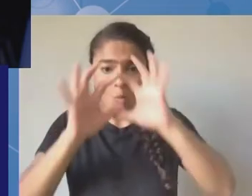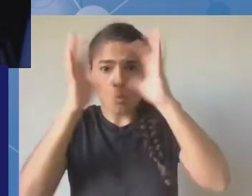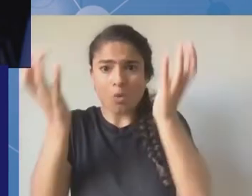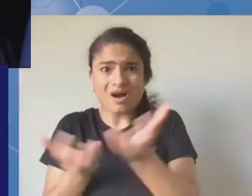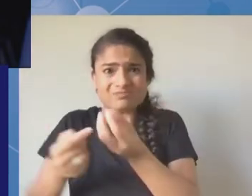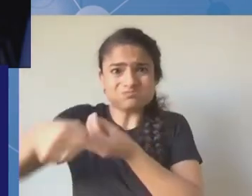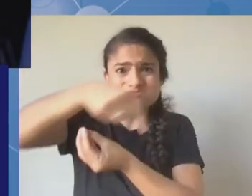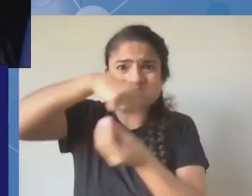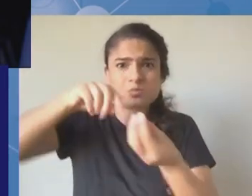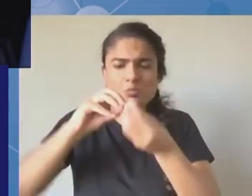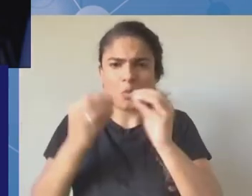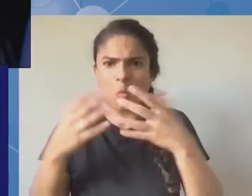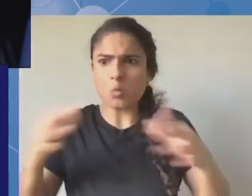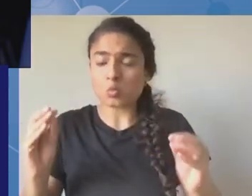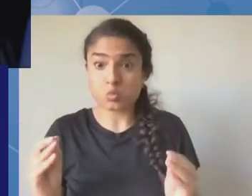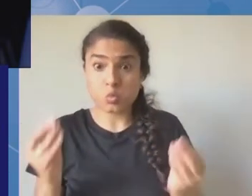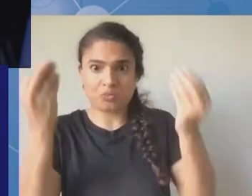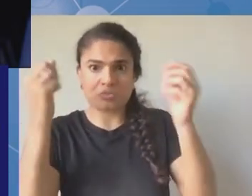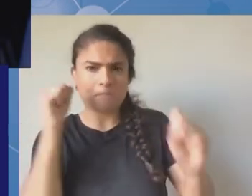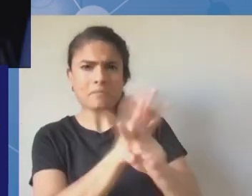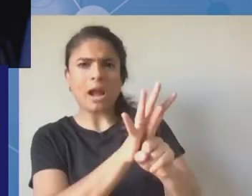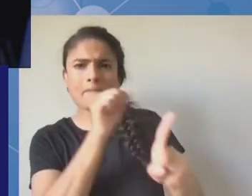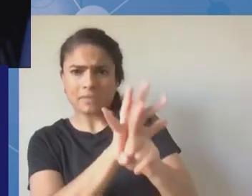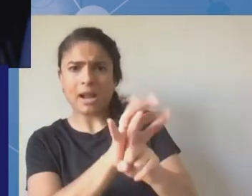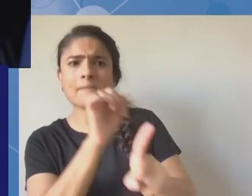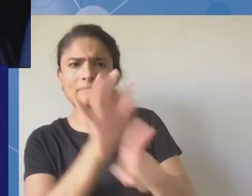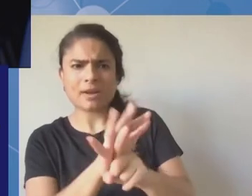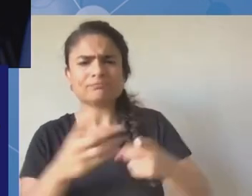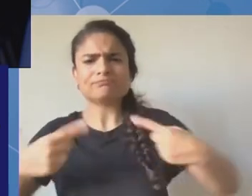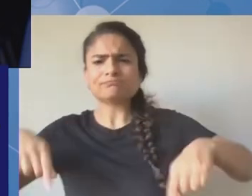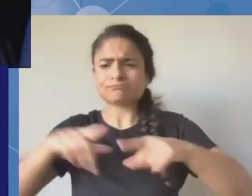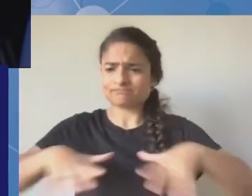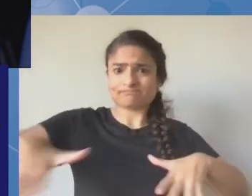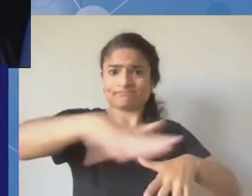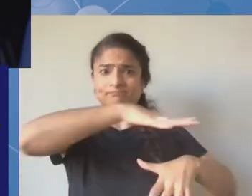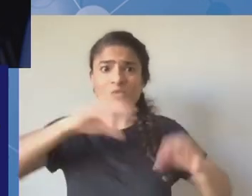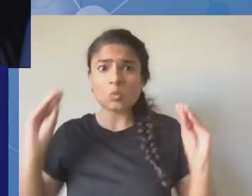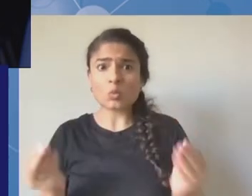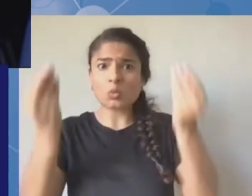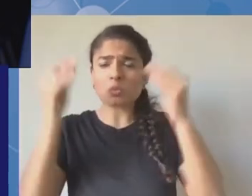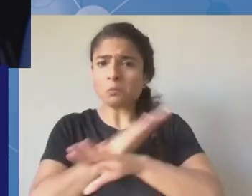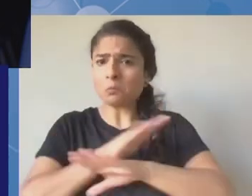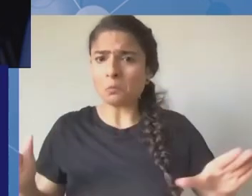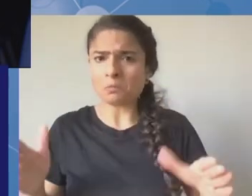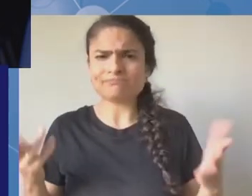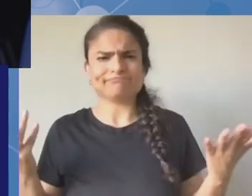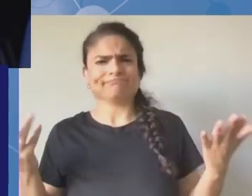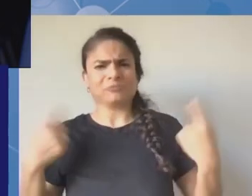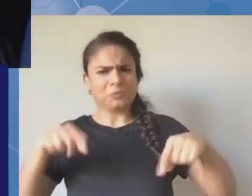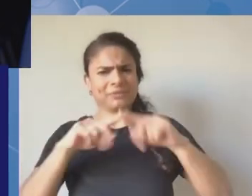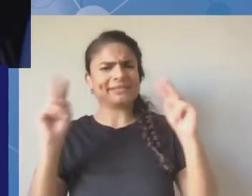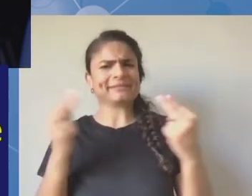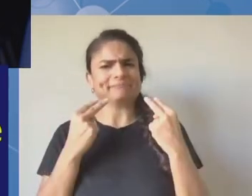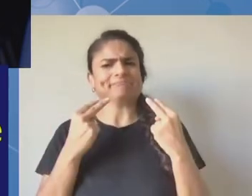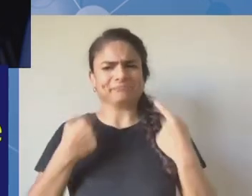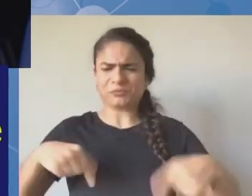who knows it may fly over our many heads and probably wouldn't get attention that's needed so how about we have some um rationing or opportunity